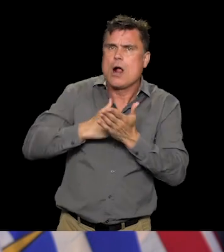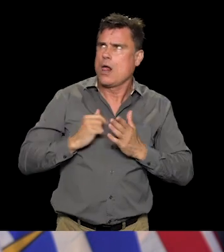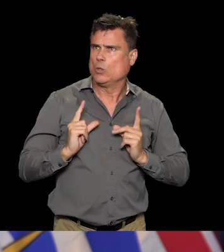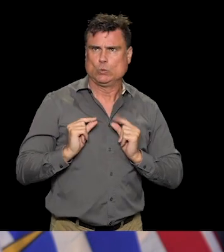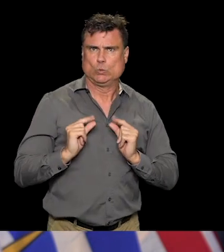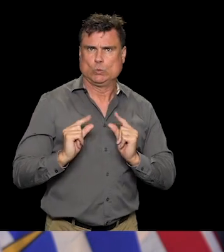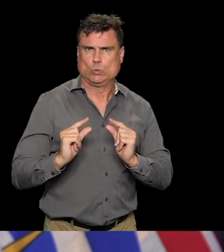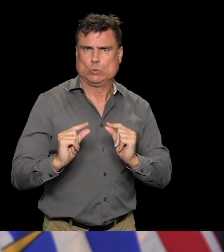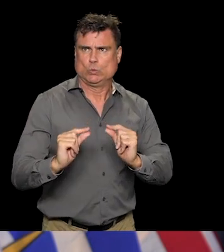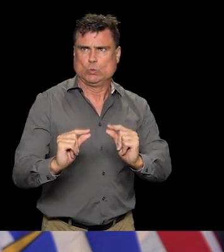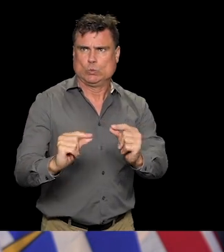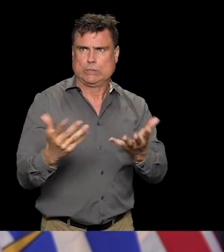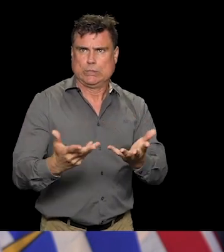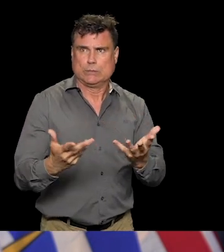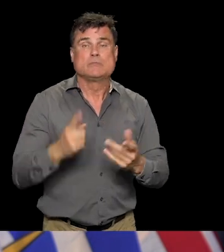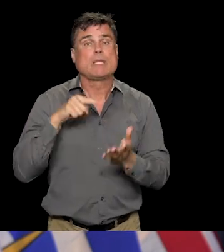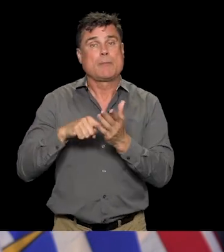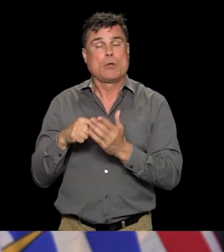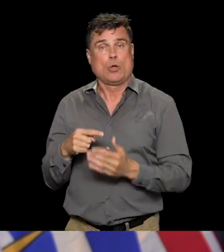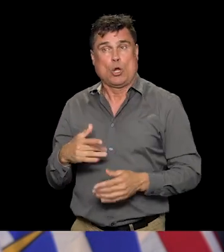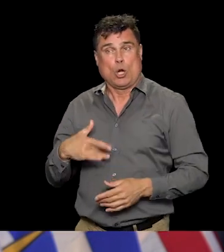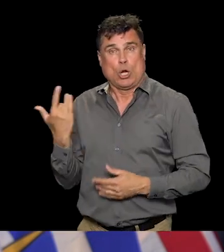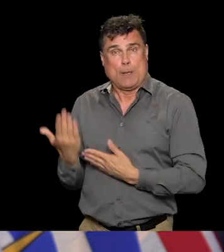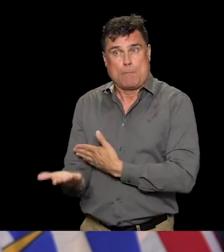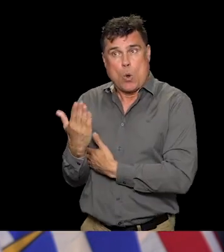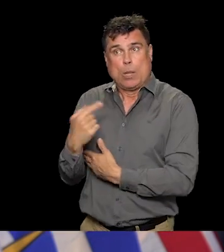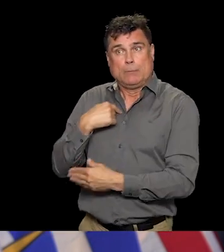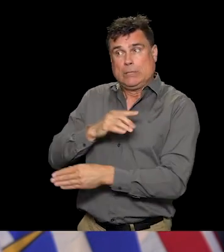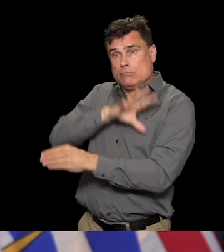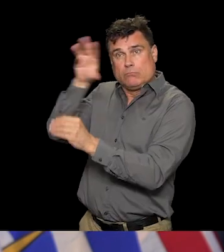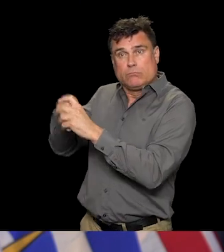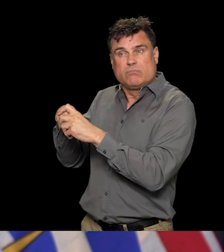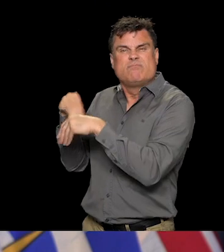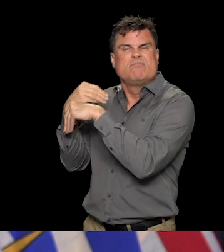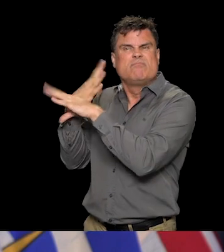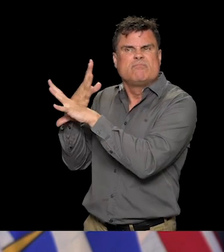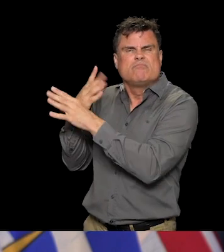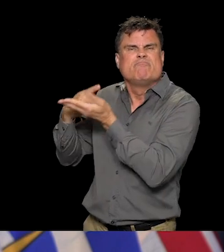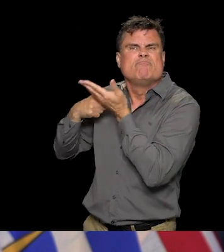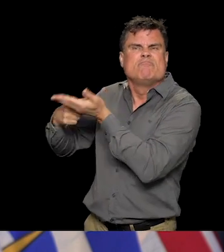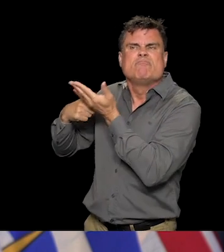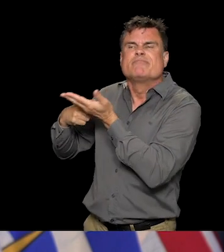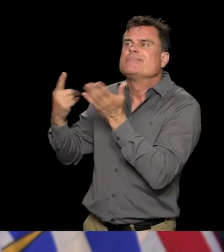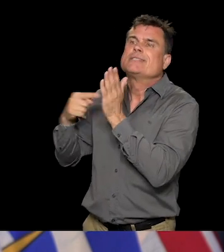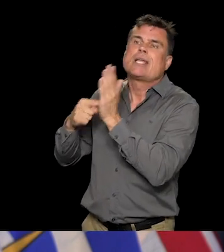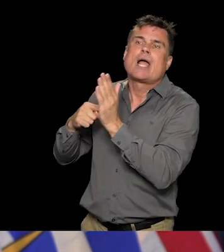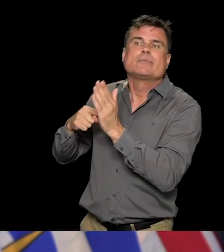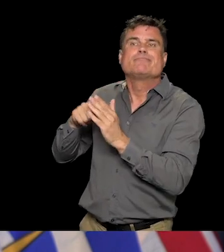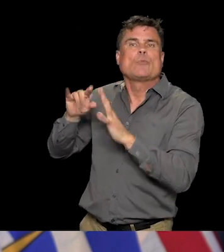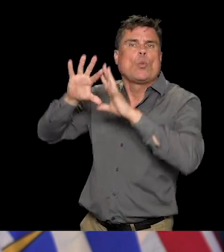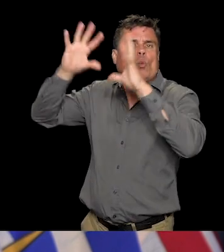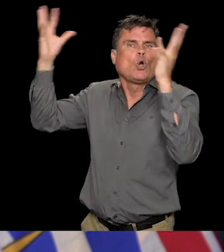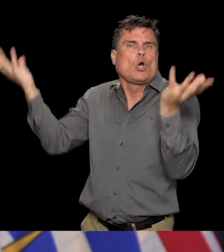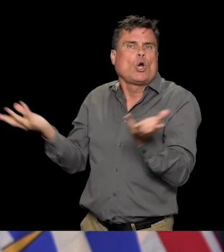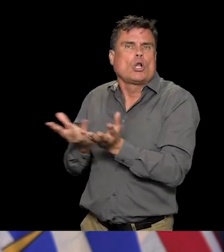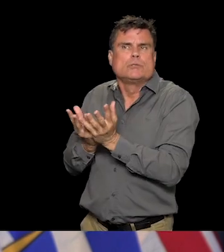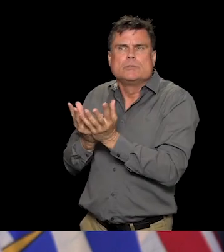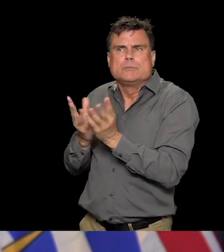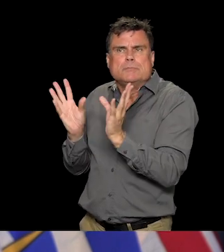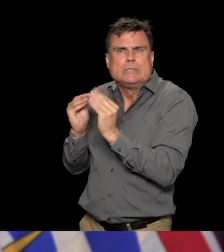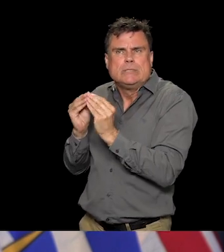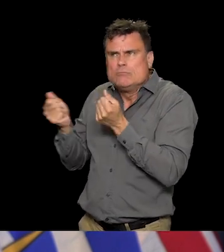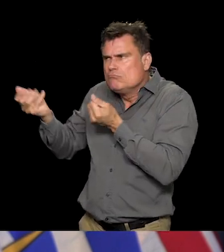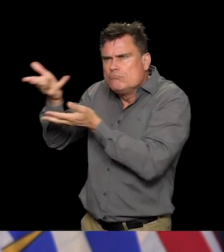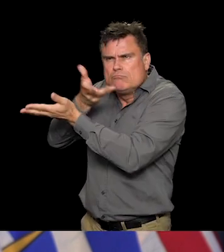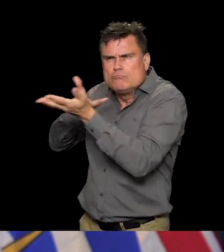information and understand what are the things that make a difference. So we will be absolutely revisiting the guidance around restaurants.